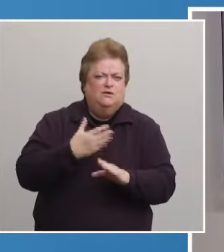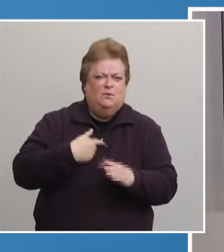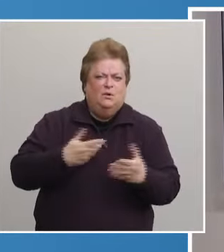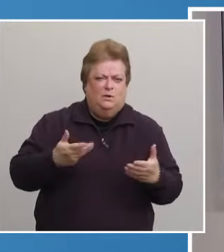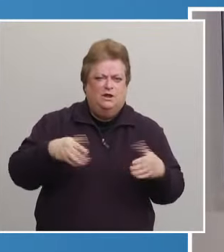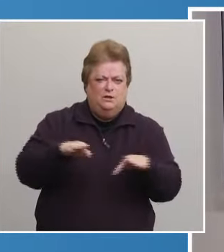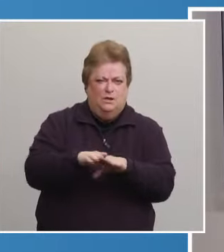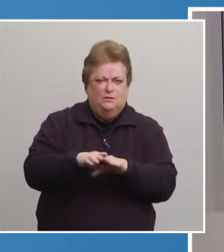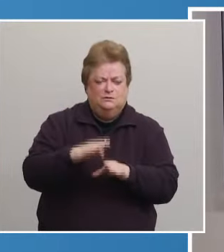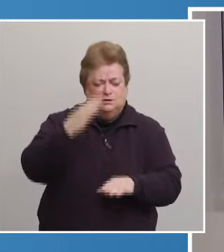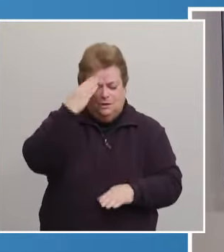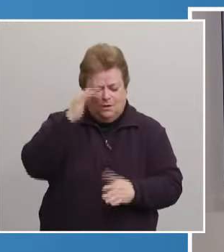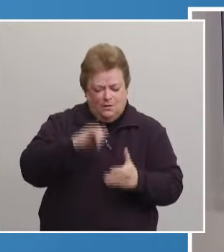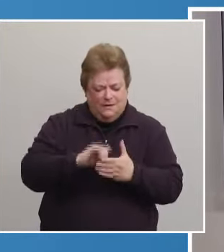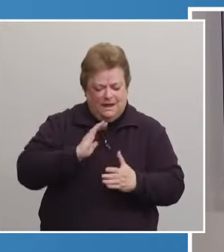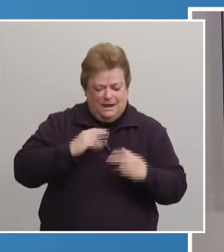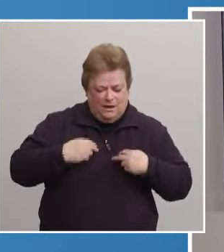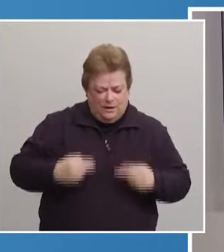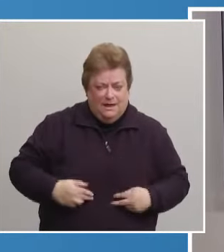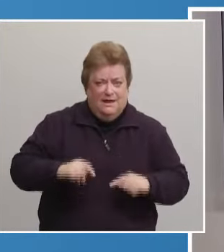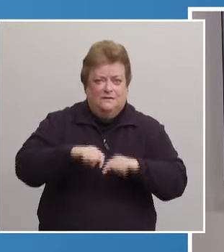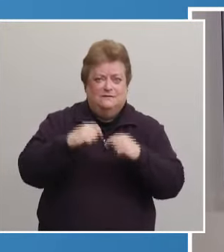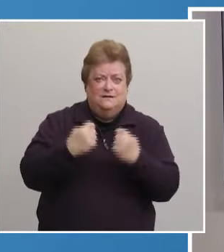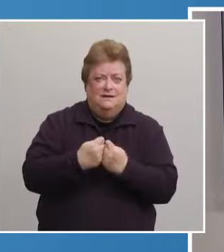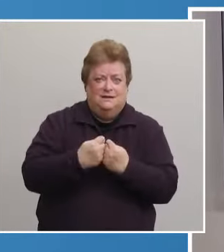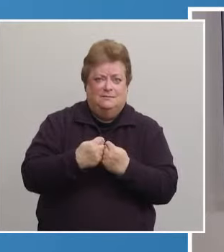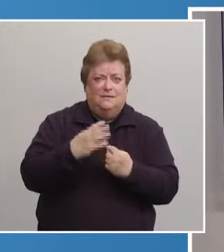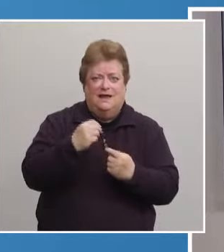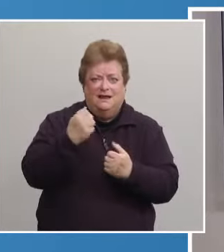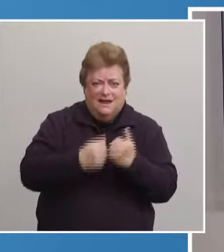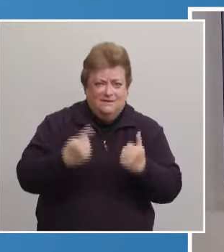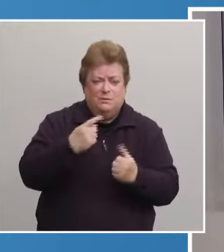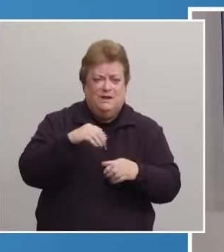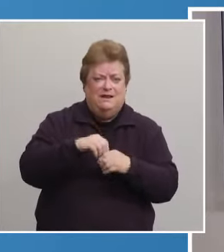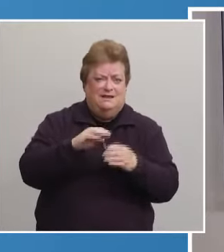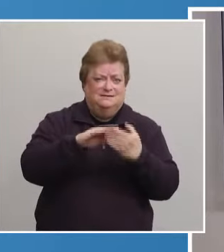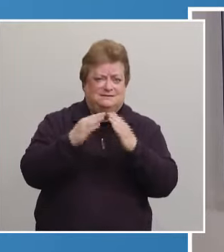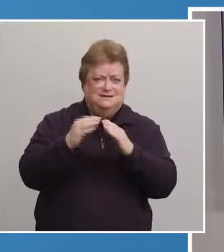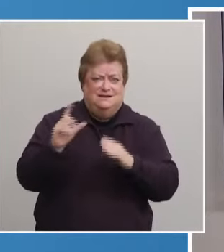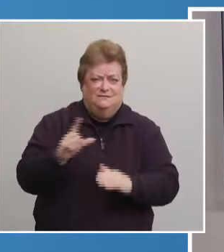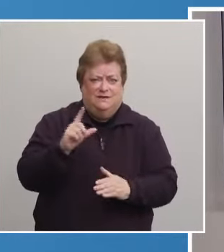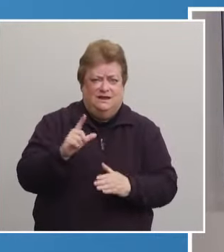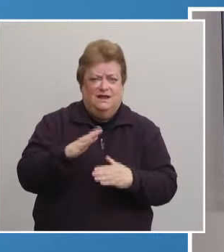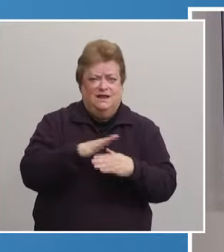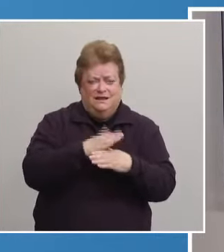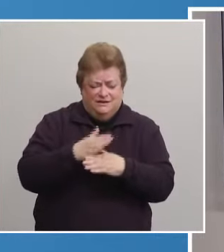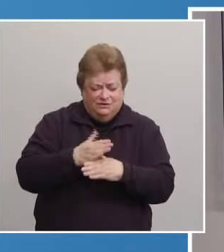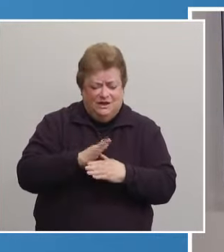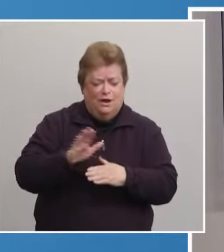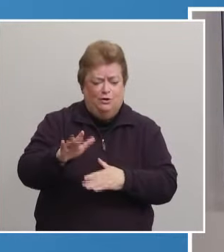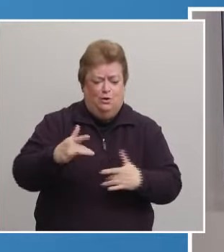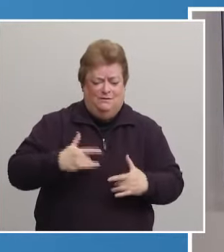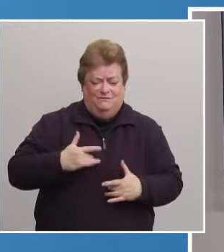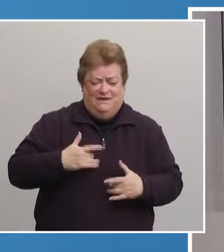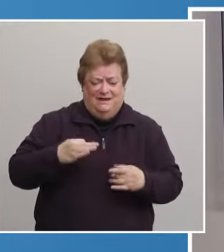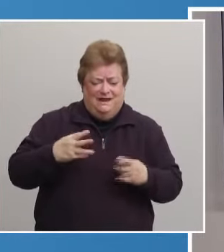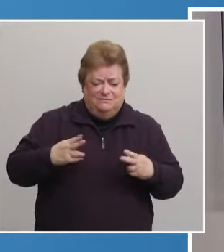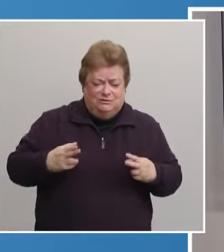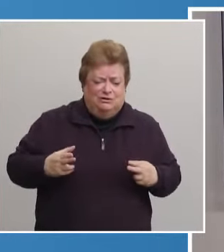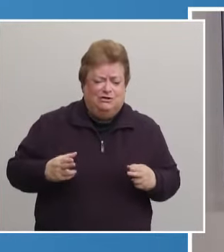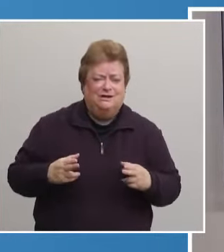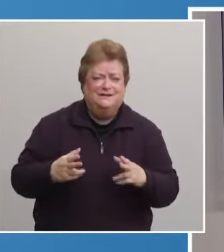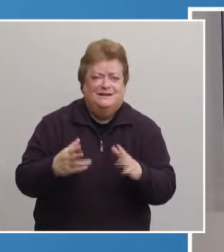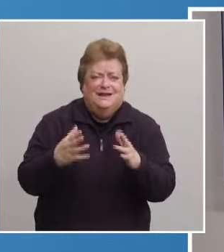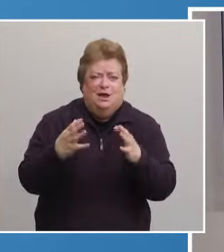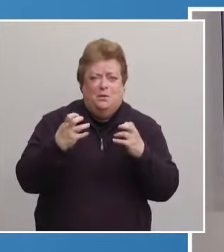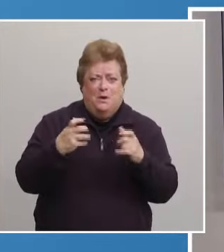know that our health team, our healthcare system partners, and everyone at the city of Lincoln share your sense of urgency to make progress and put